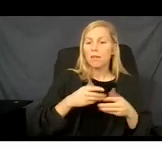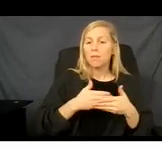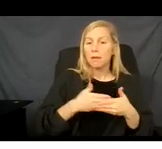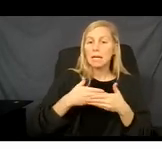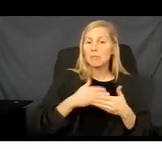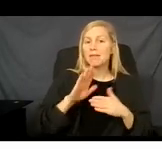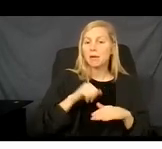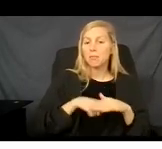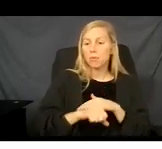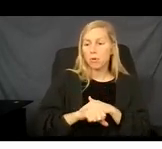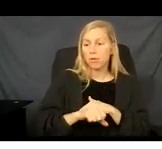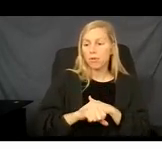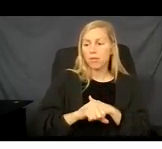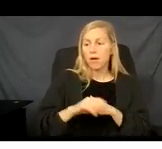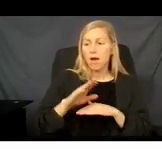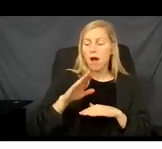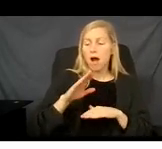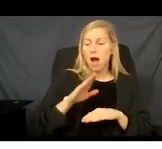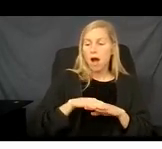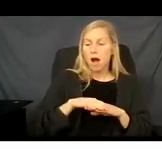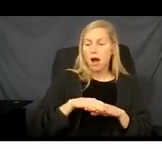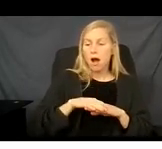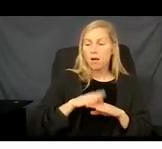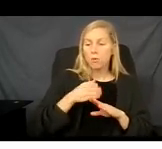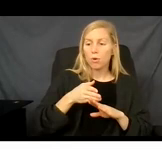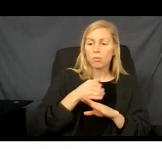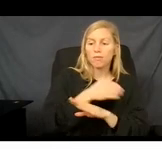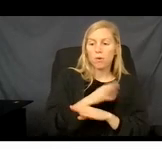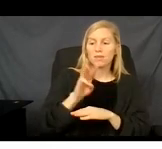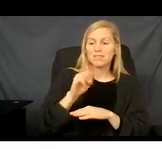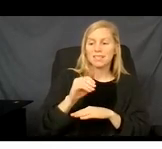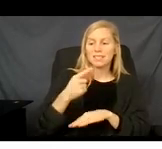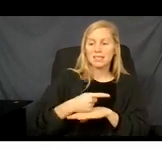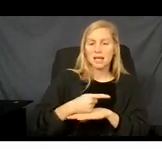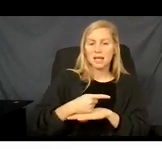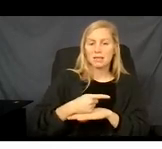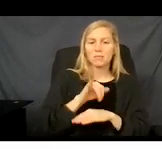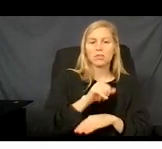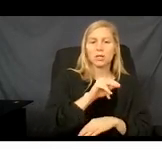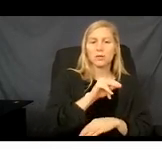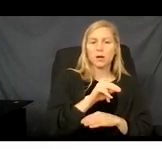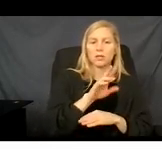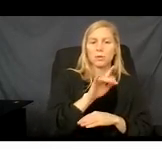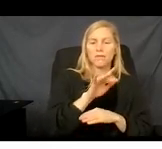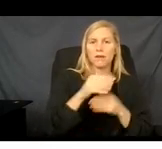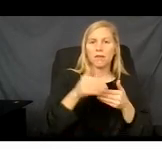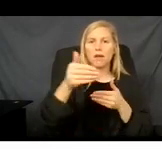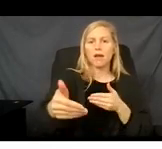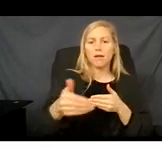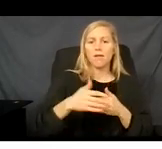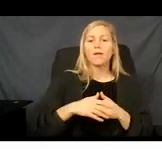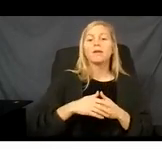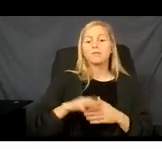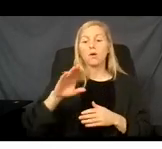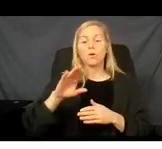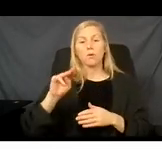on or before the less on or before 60 days from the 25th of January. don't want to use the 25th of March because